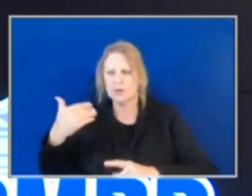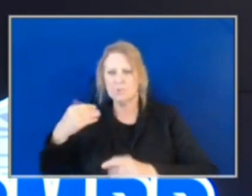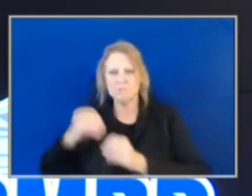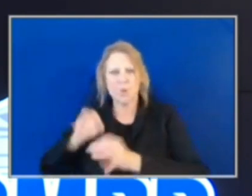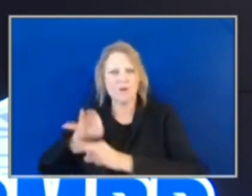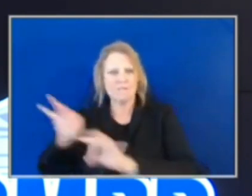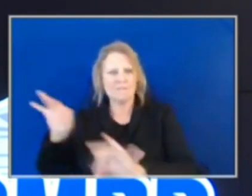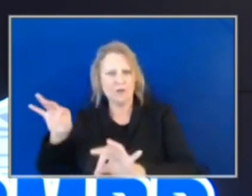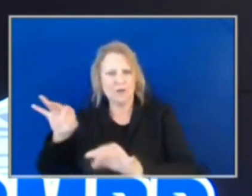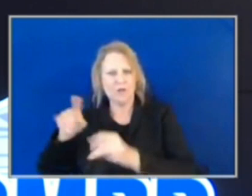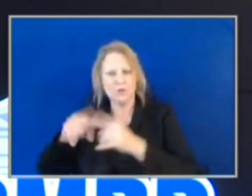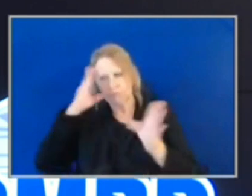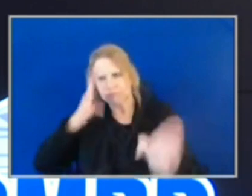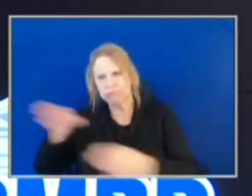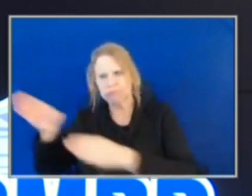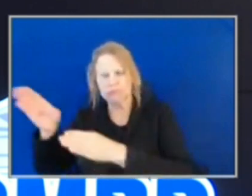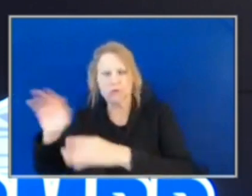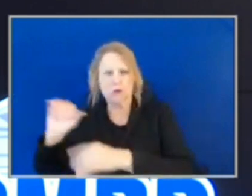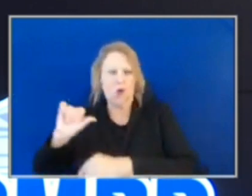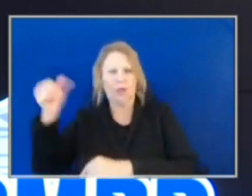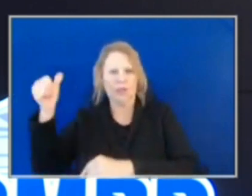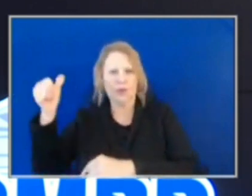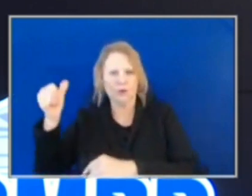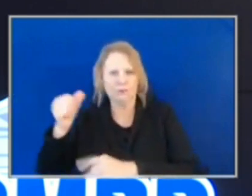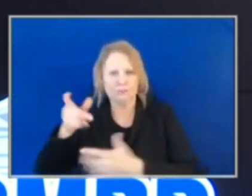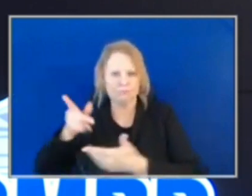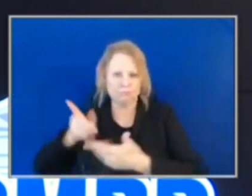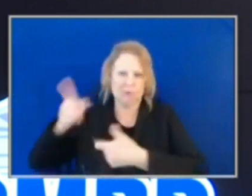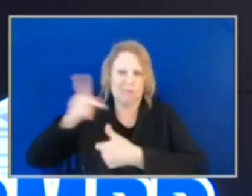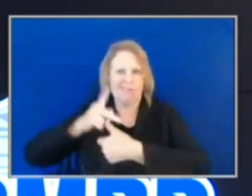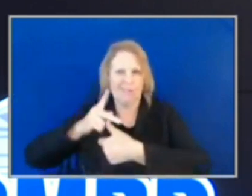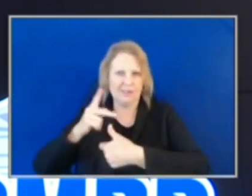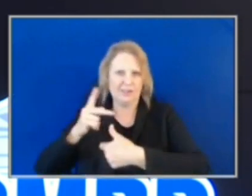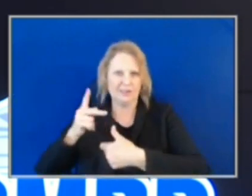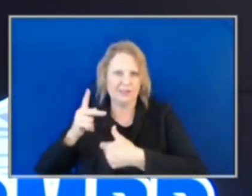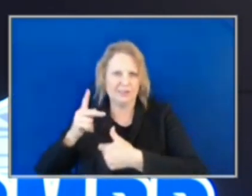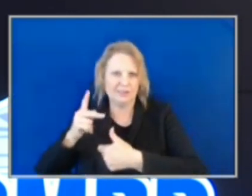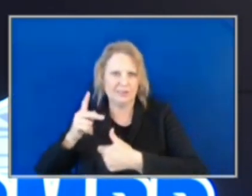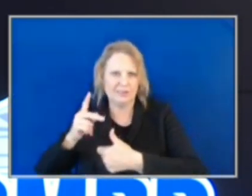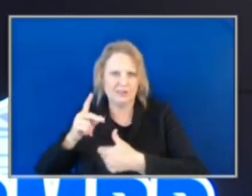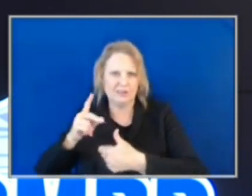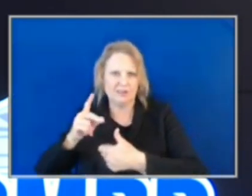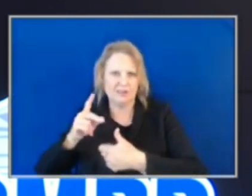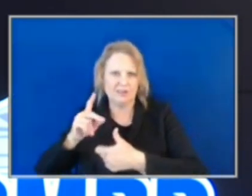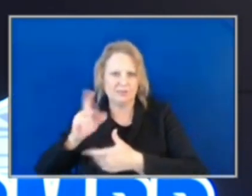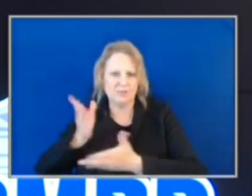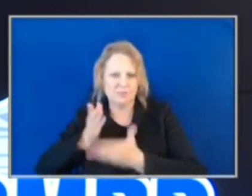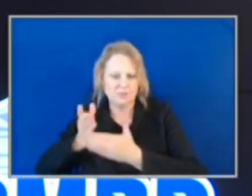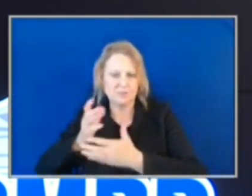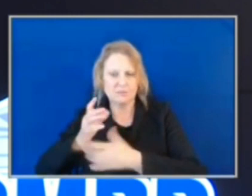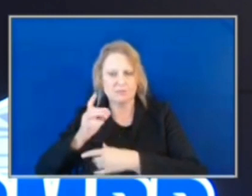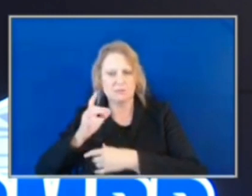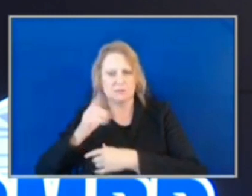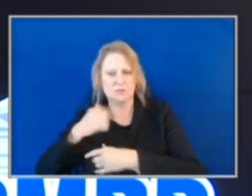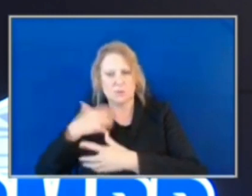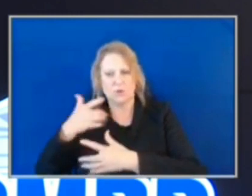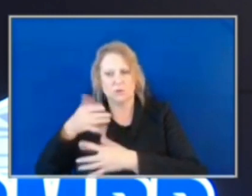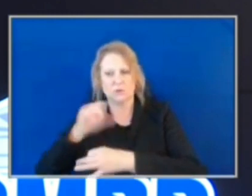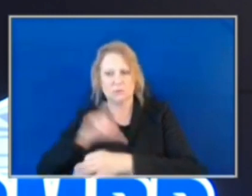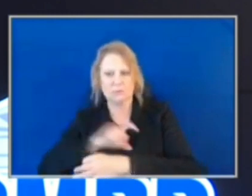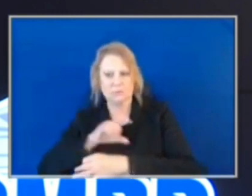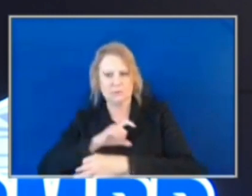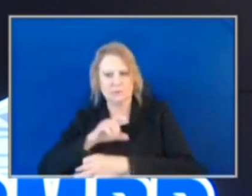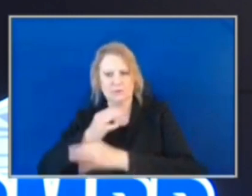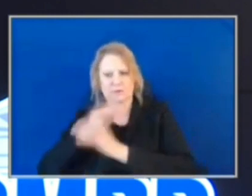facing an emergency or a crisis that they have to wait for a police officer to show up on scene. So we want to free officers up to be able to respond